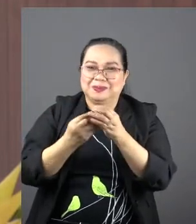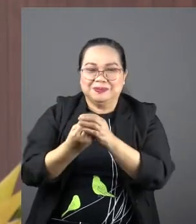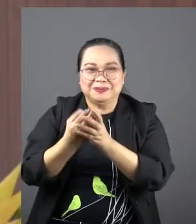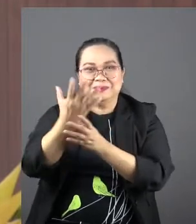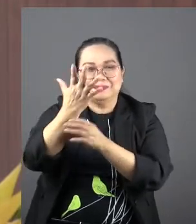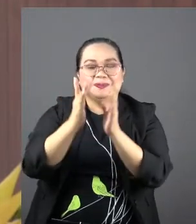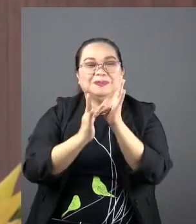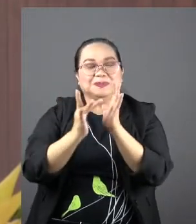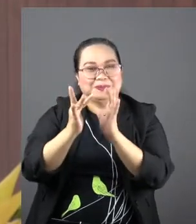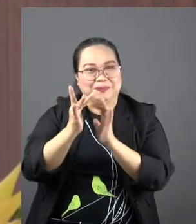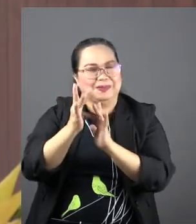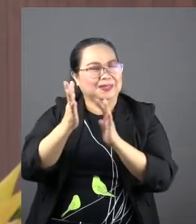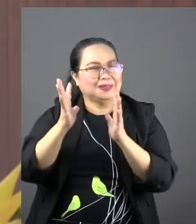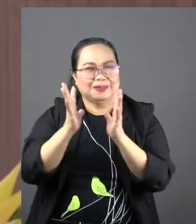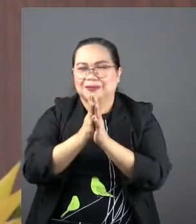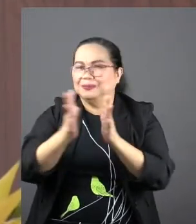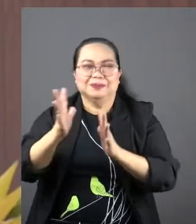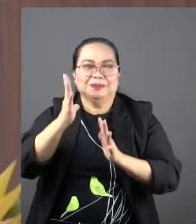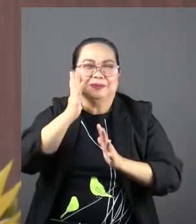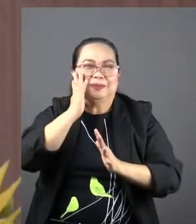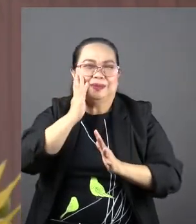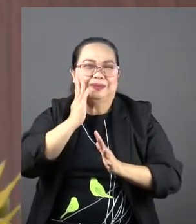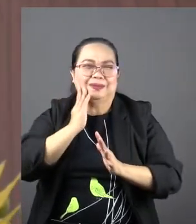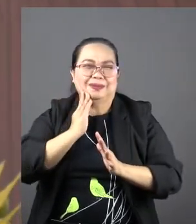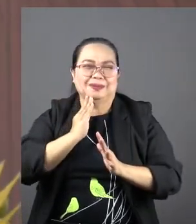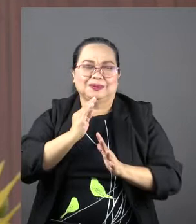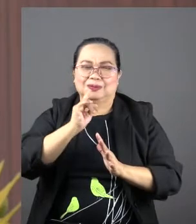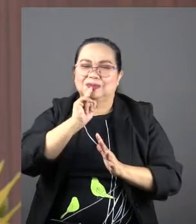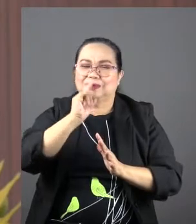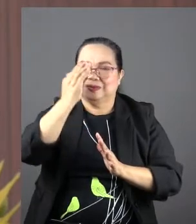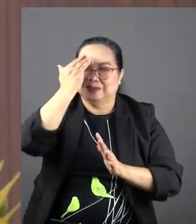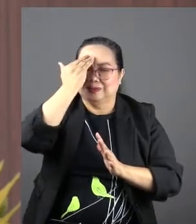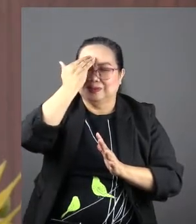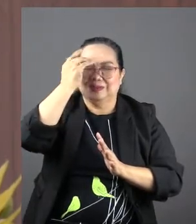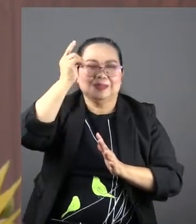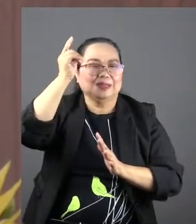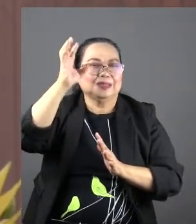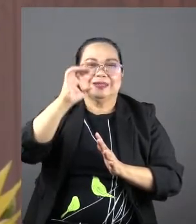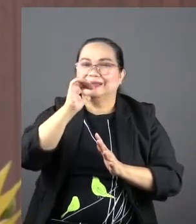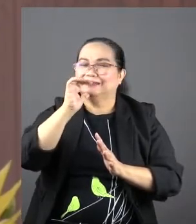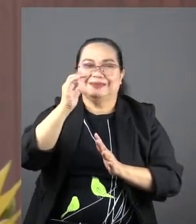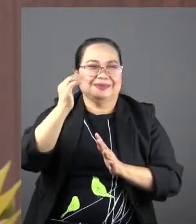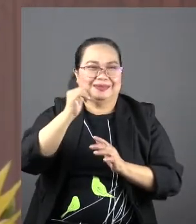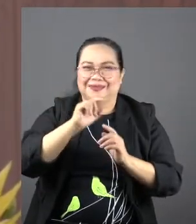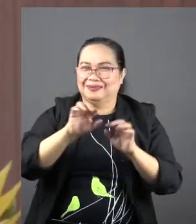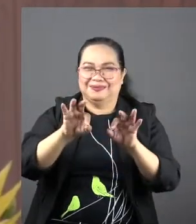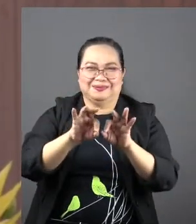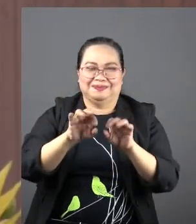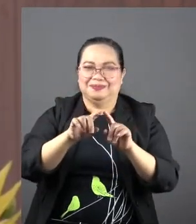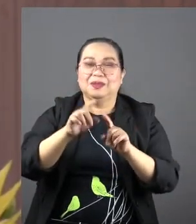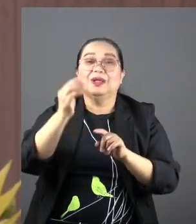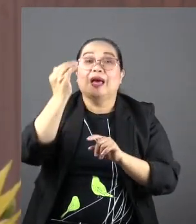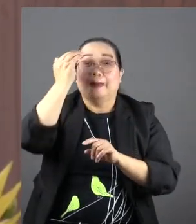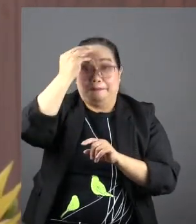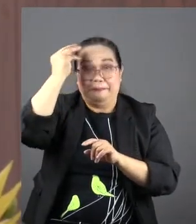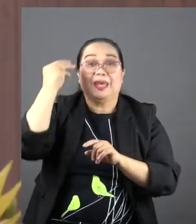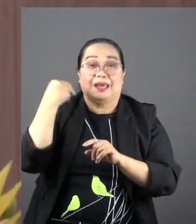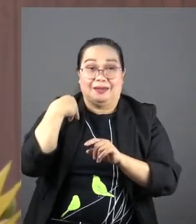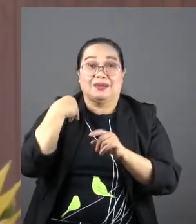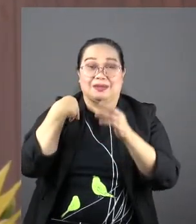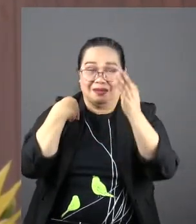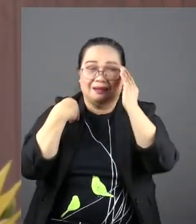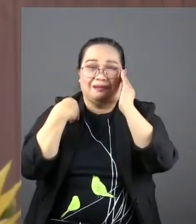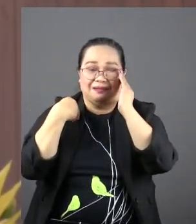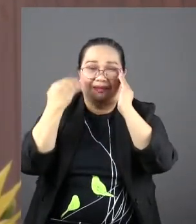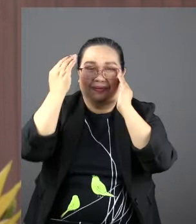would cost her. She knew. Friends, God was not unfair to her. Mary knew raising this special,